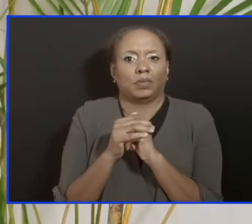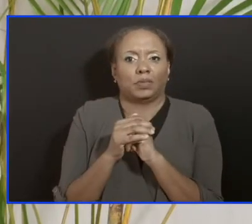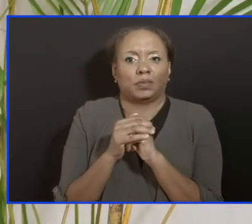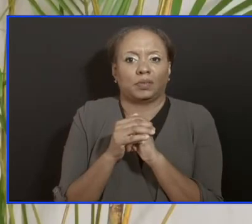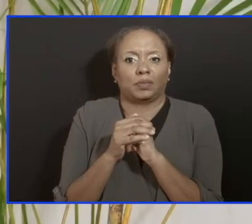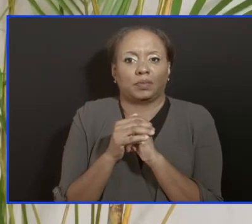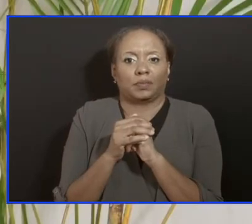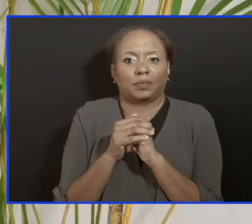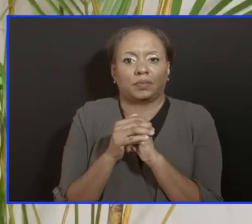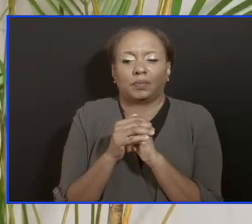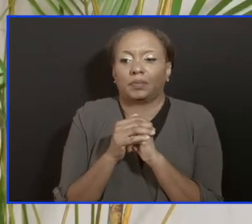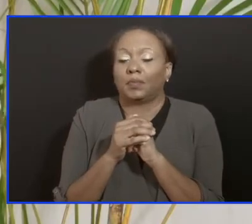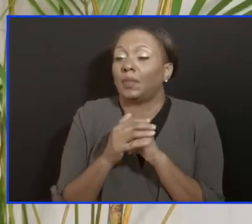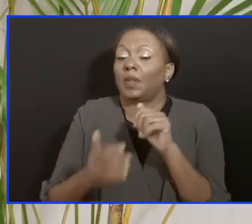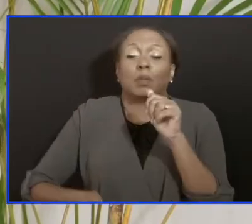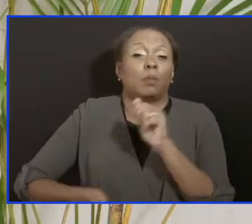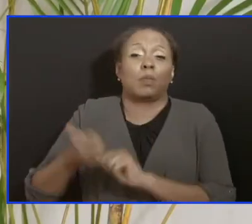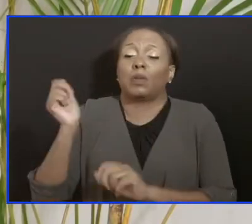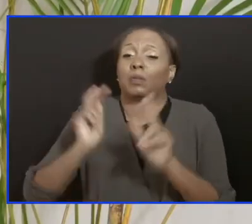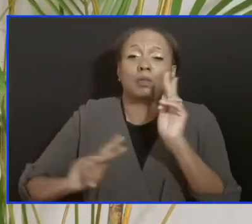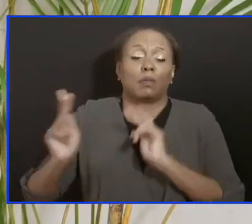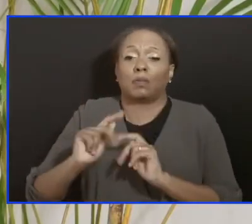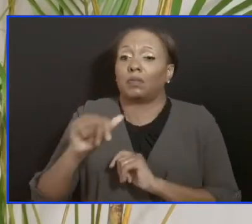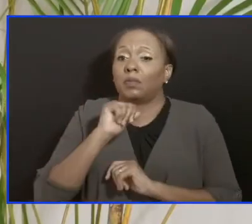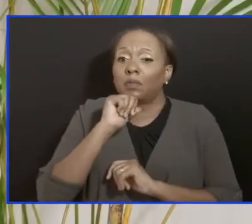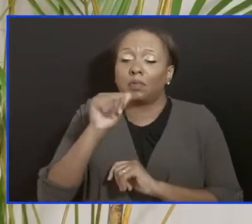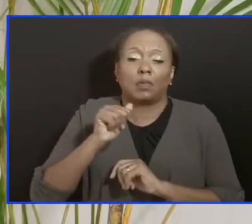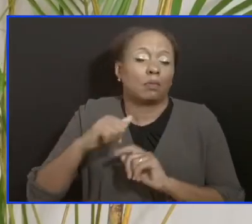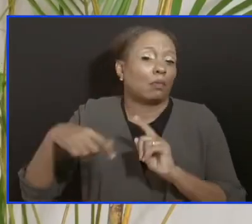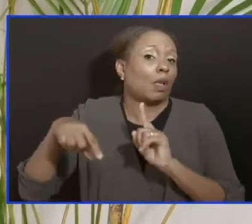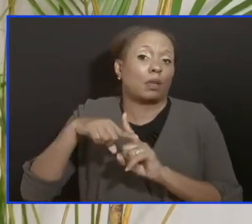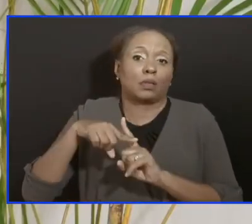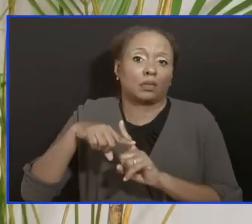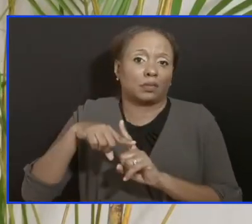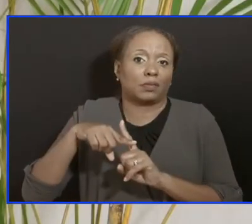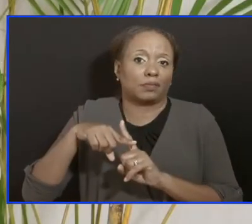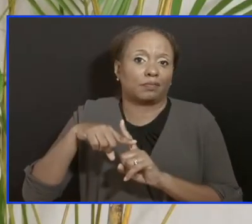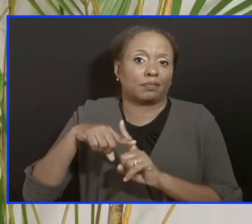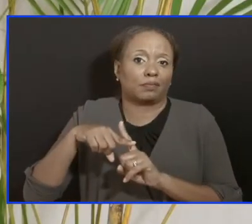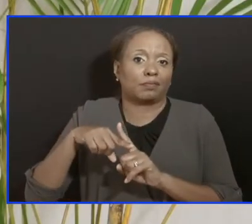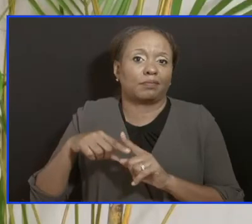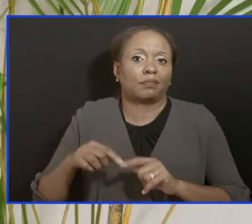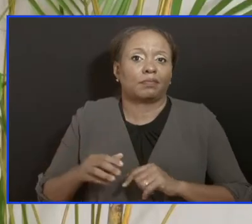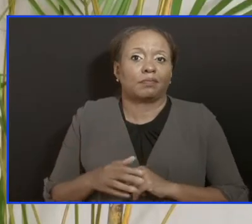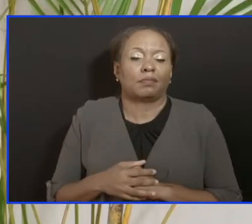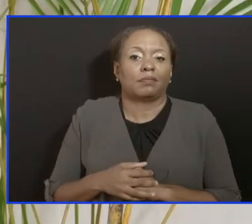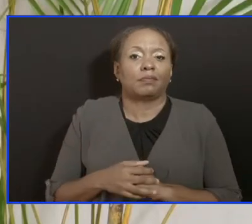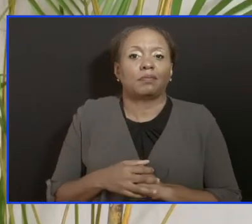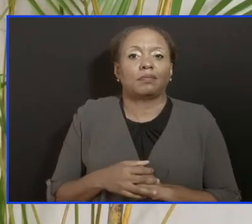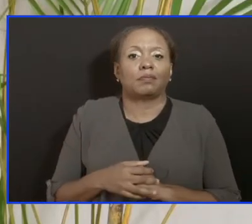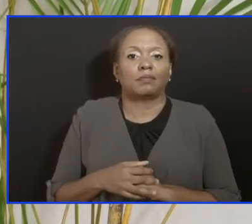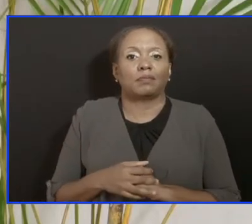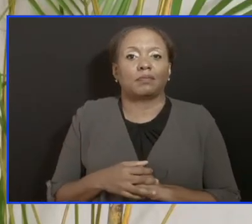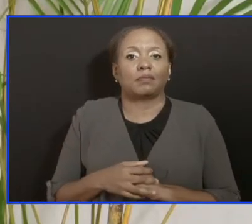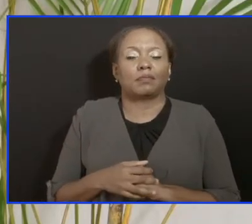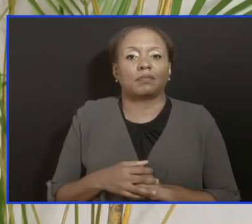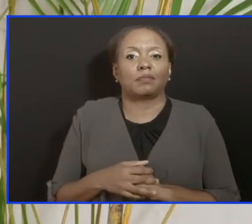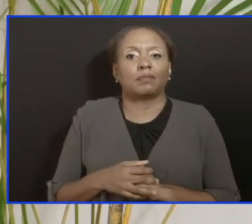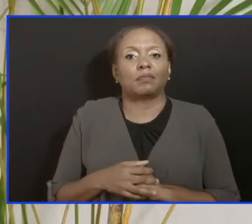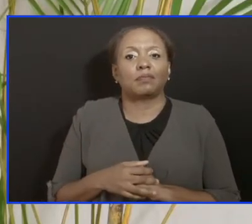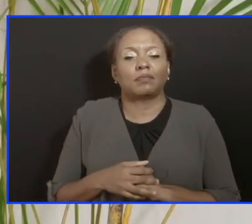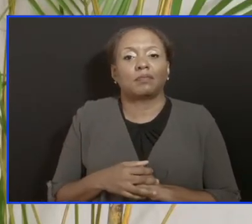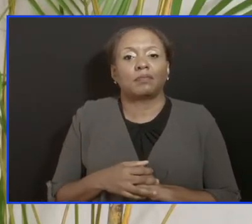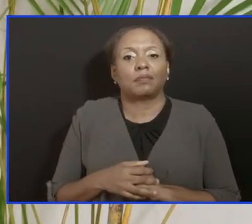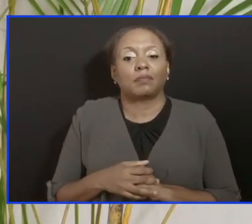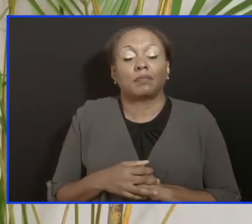positive cases for the most part. The most positive cases will continue to be persons as a result